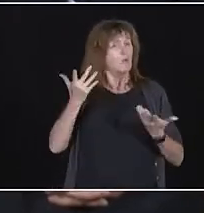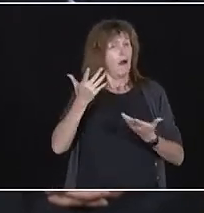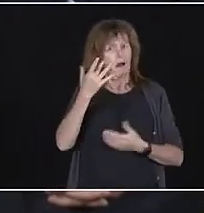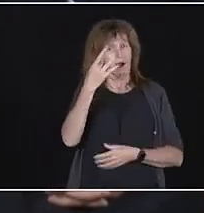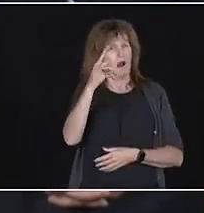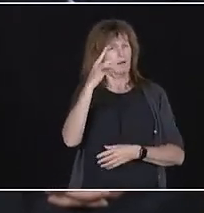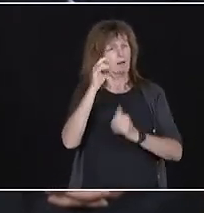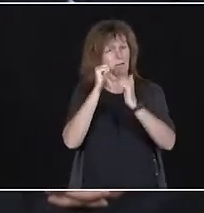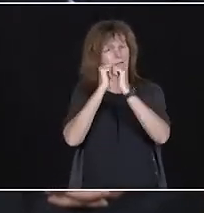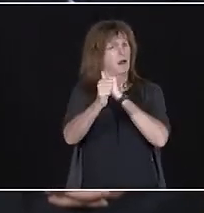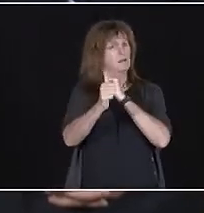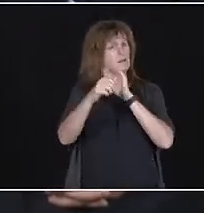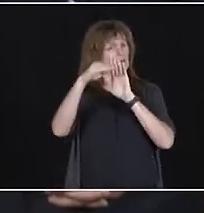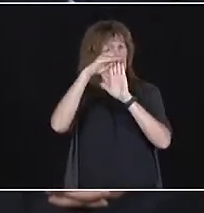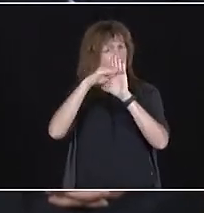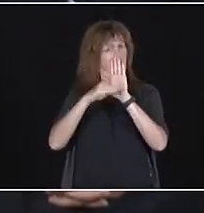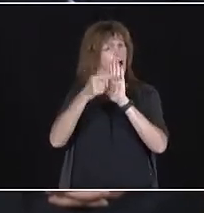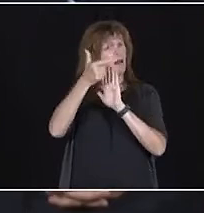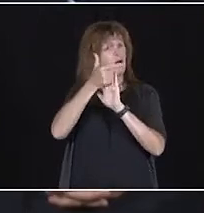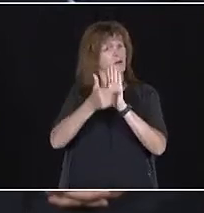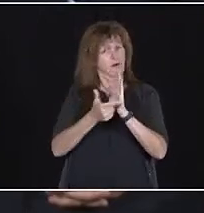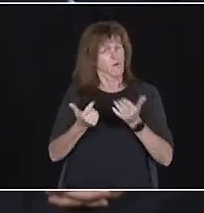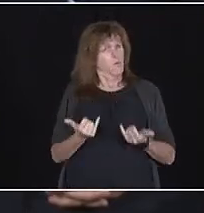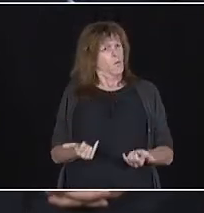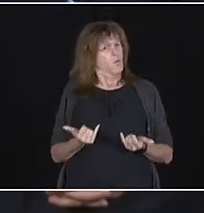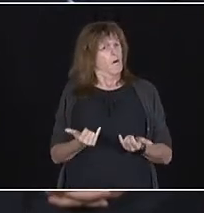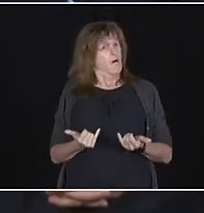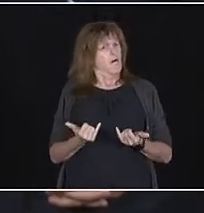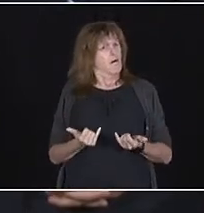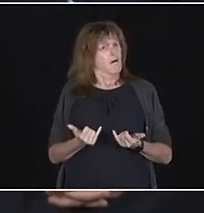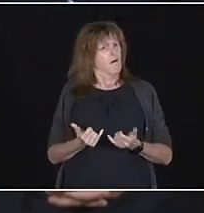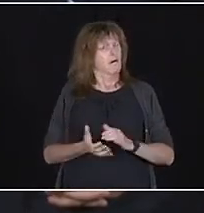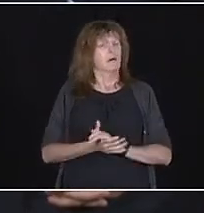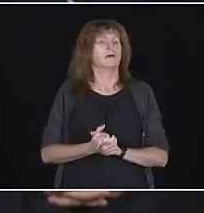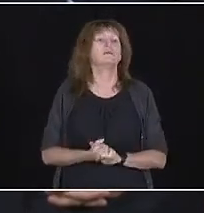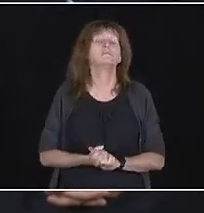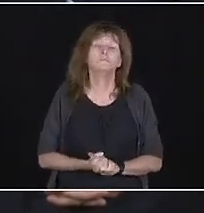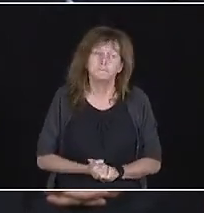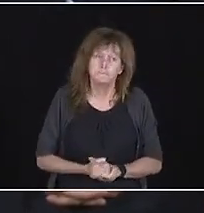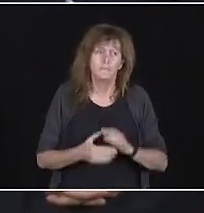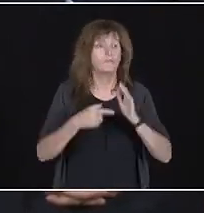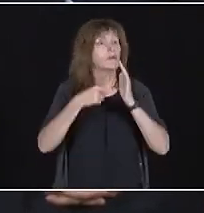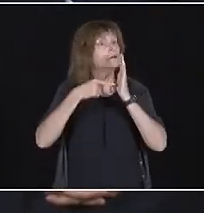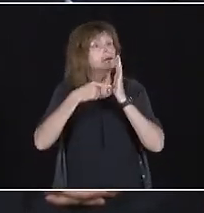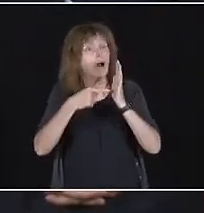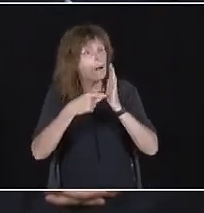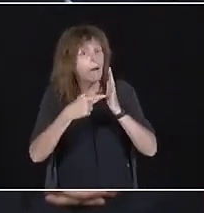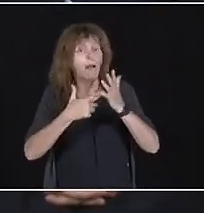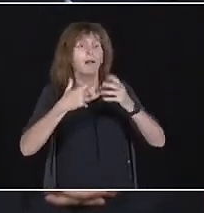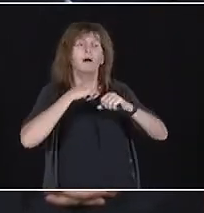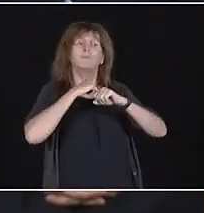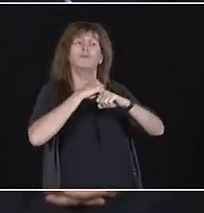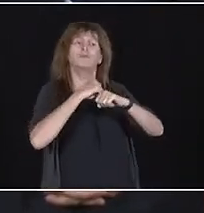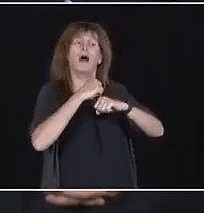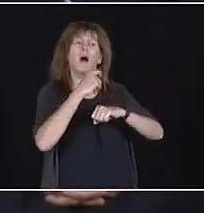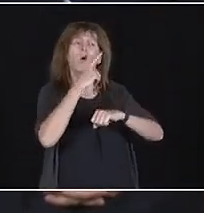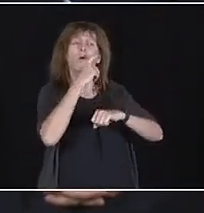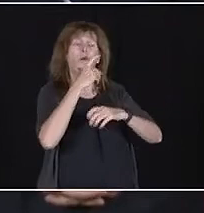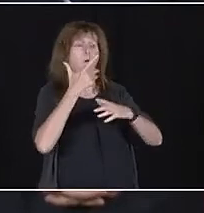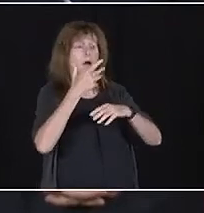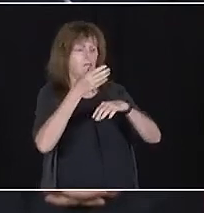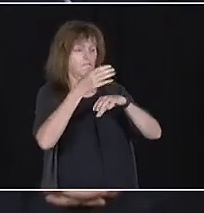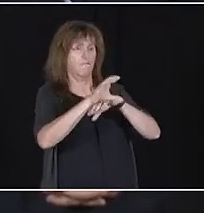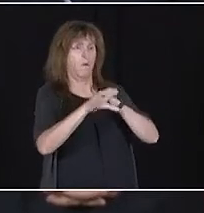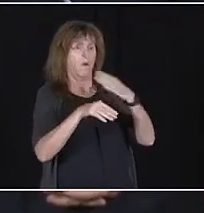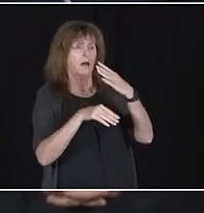time. Legislation like job protected leave for workers affected by COVID-19. A $17 billion